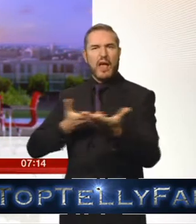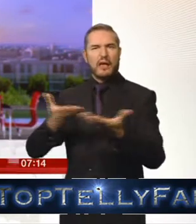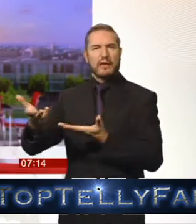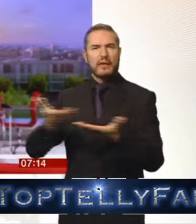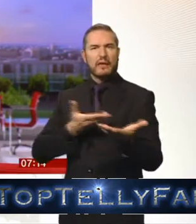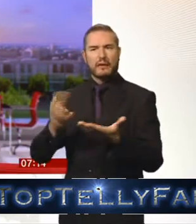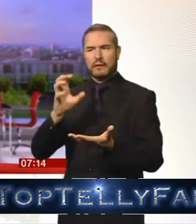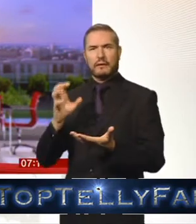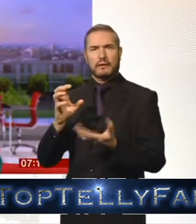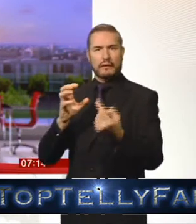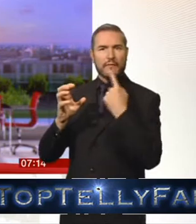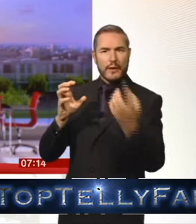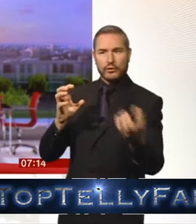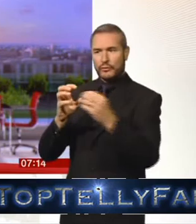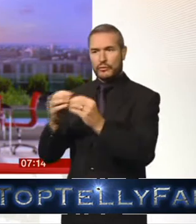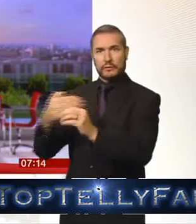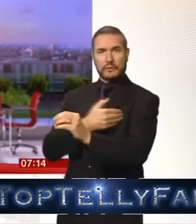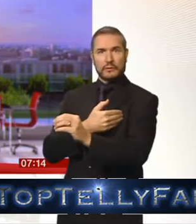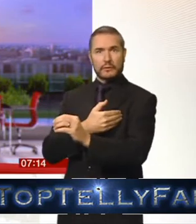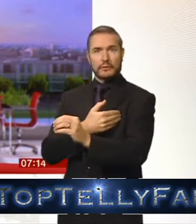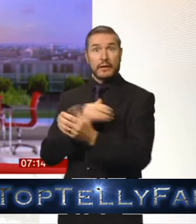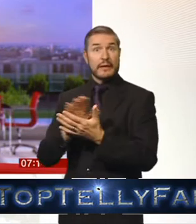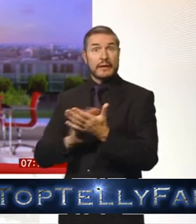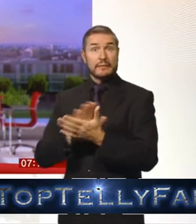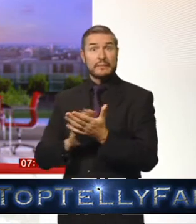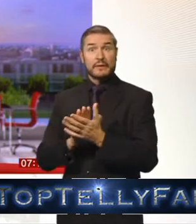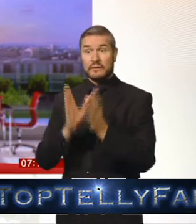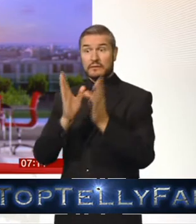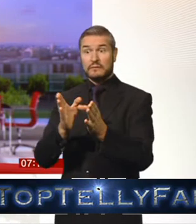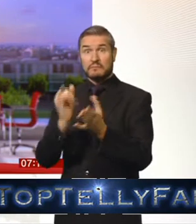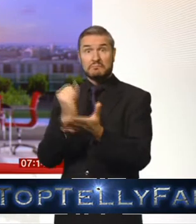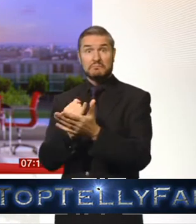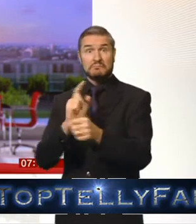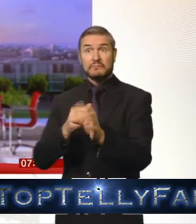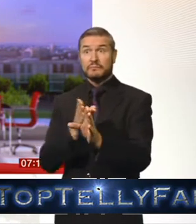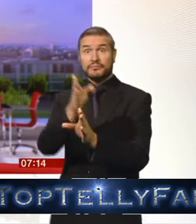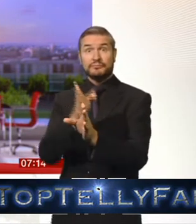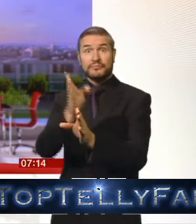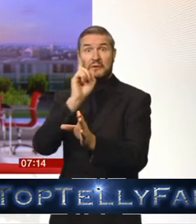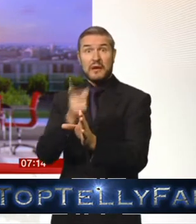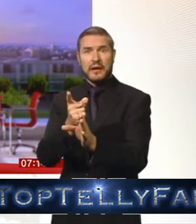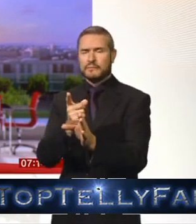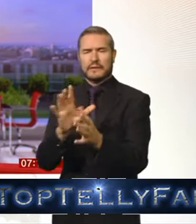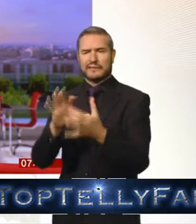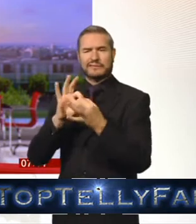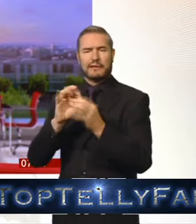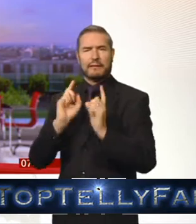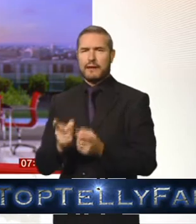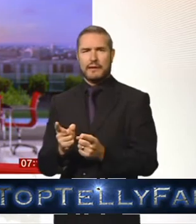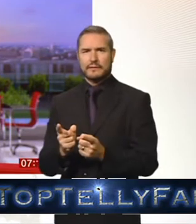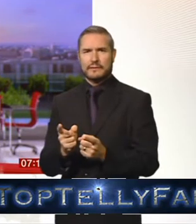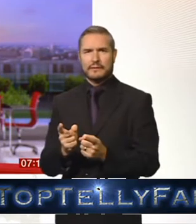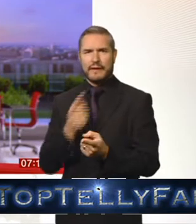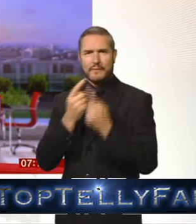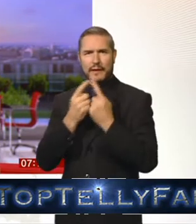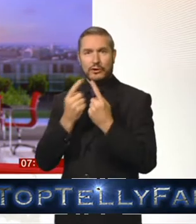and Rosetta is quite directional if it's not pointing in the right direction at the right time it's not going to pick up a signal that's why every night about